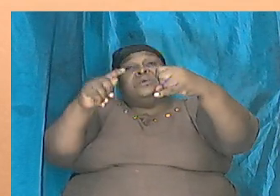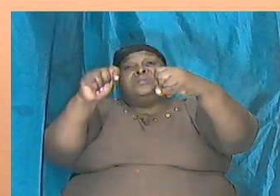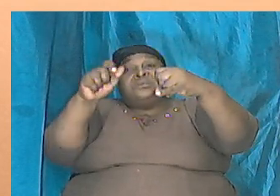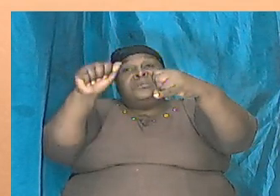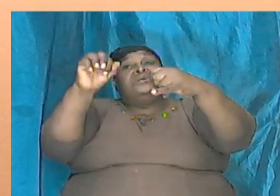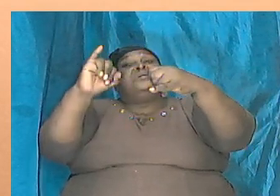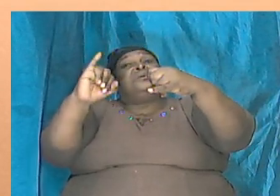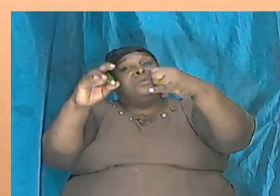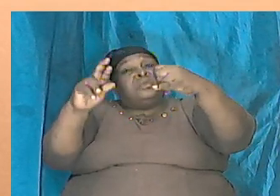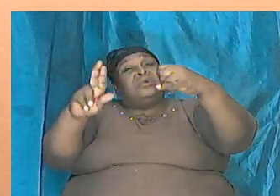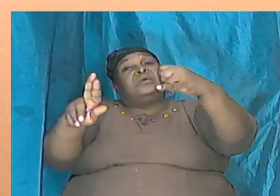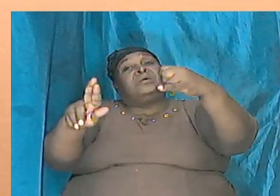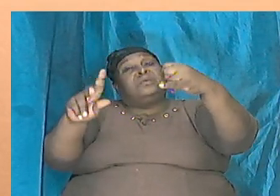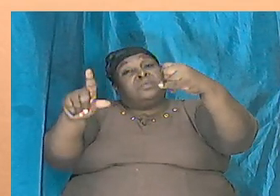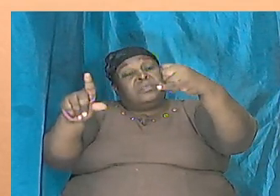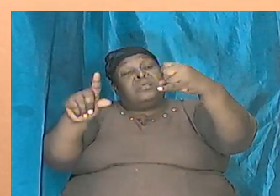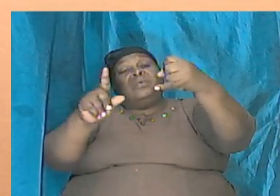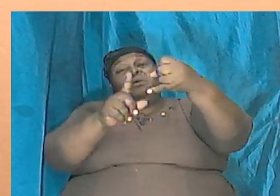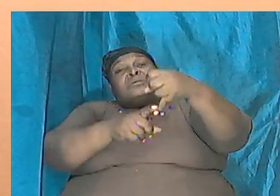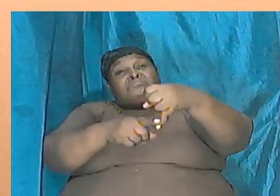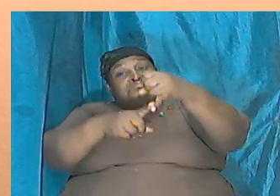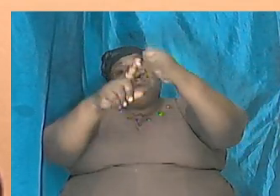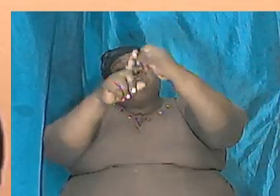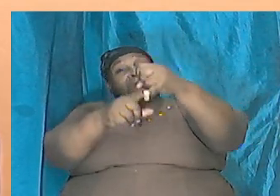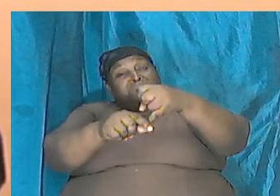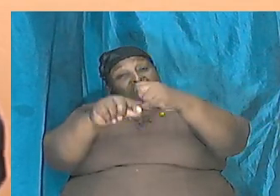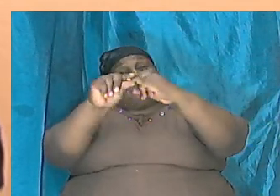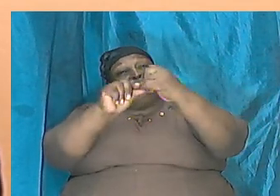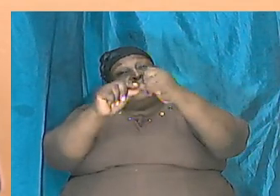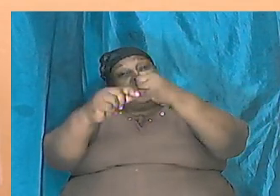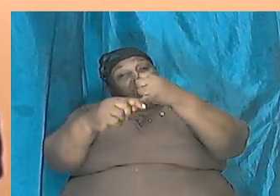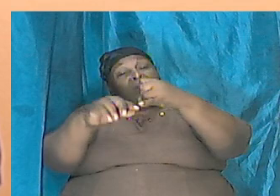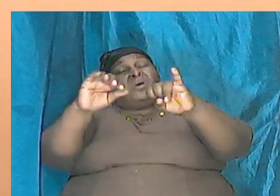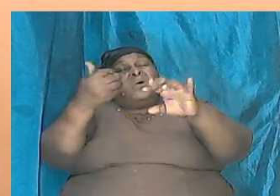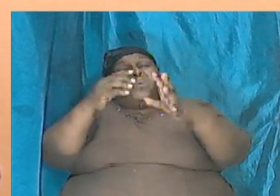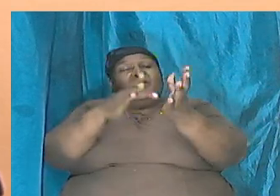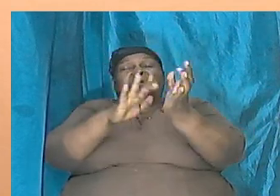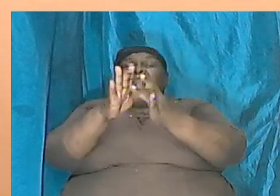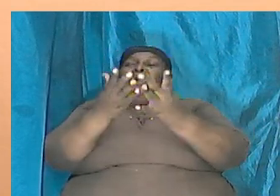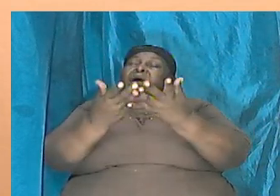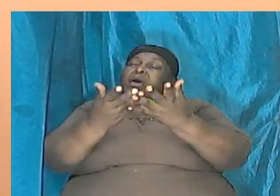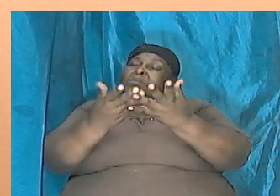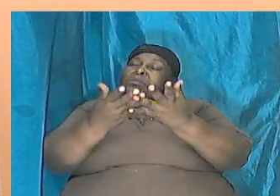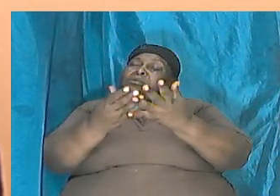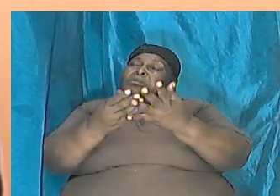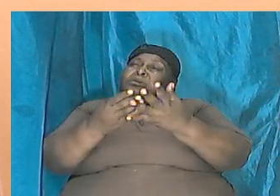major structures they say how did the Bible not speak about